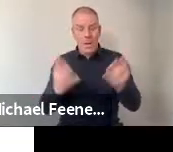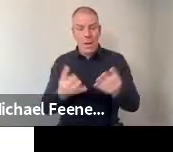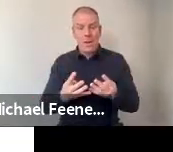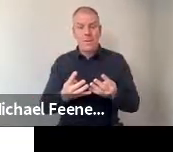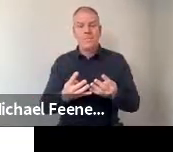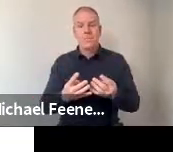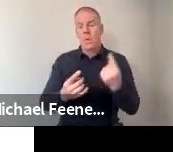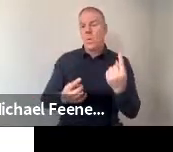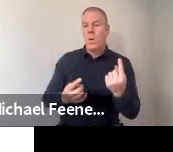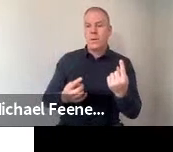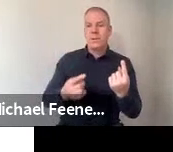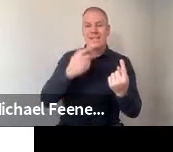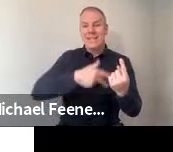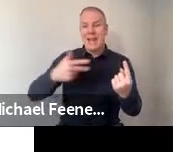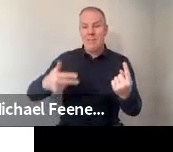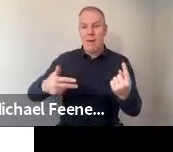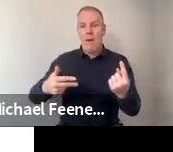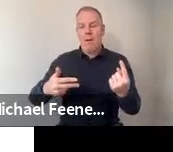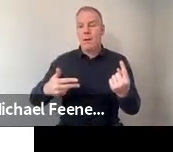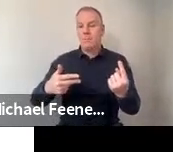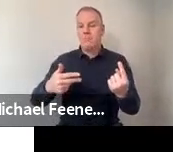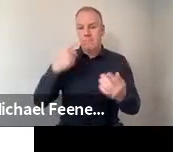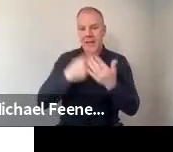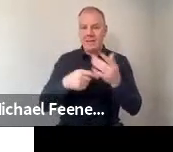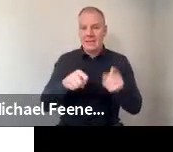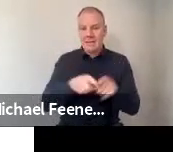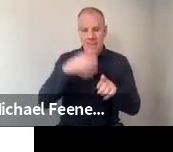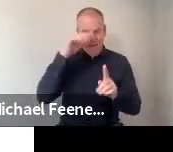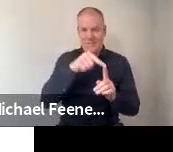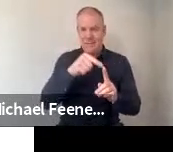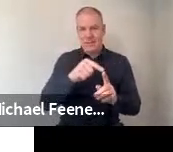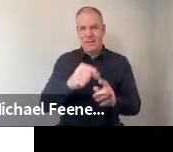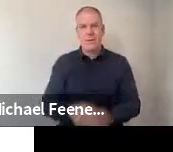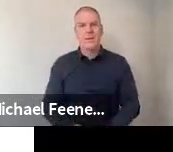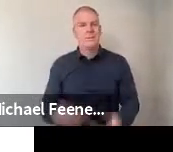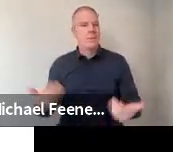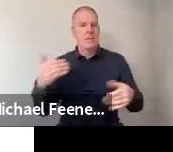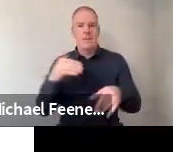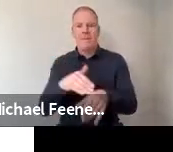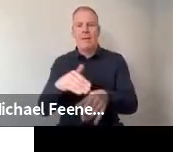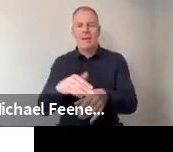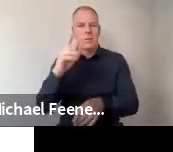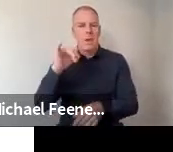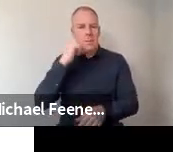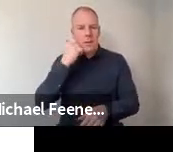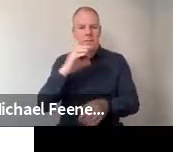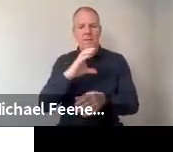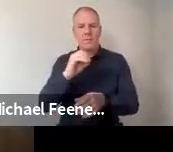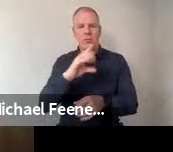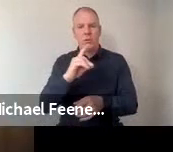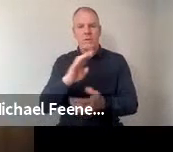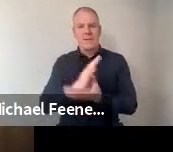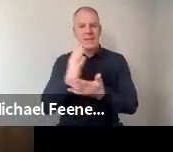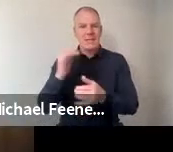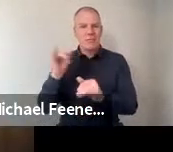exception of Denmark. And this of course may have been affected by the COVID-19 crisis.